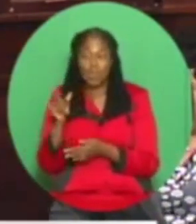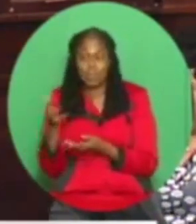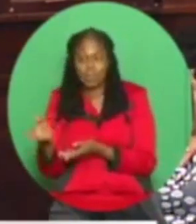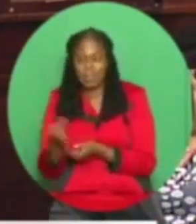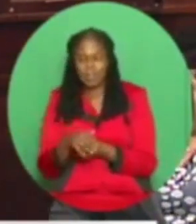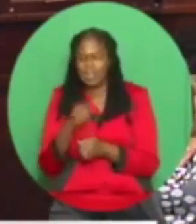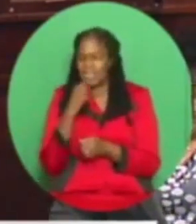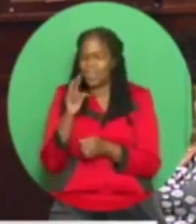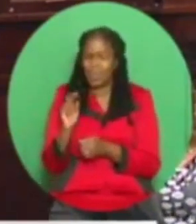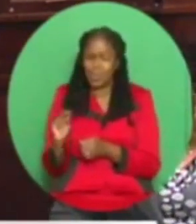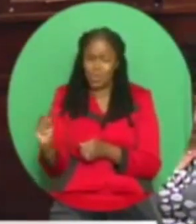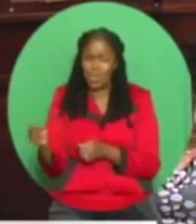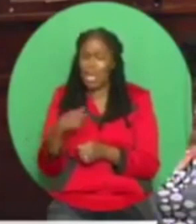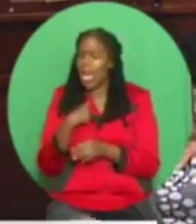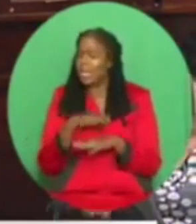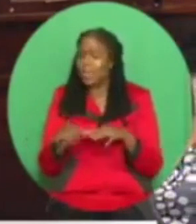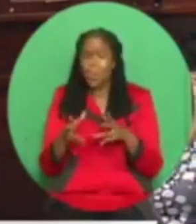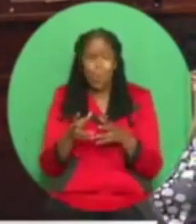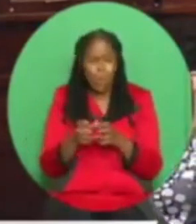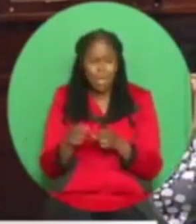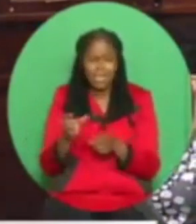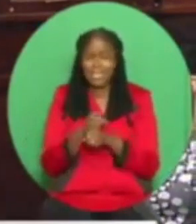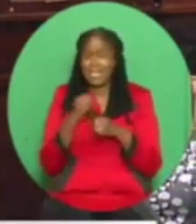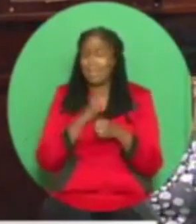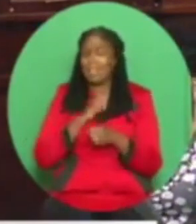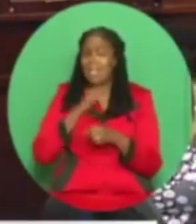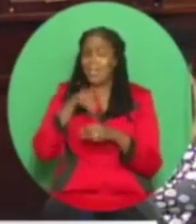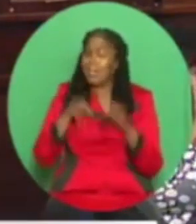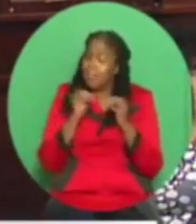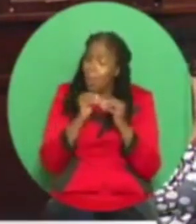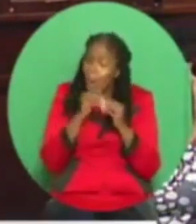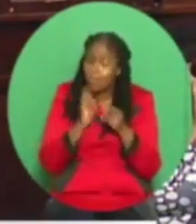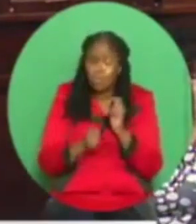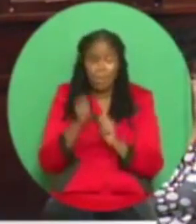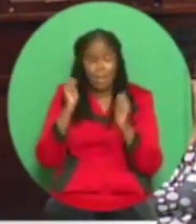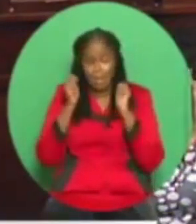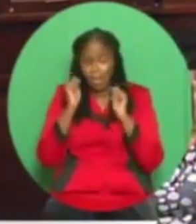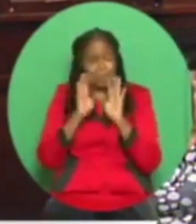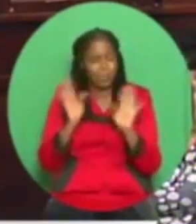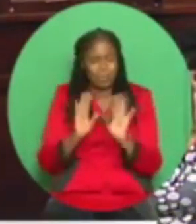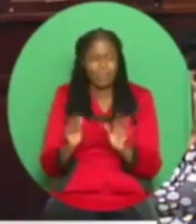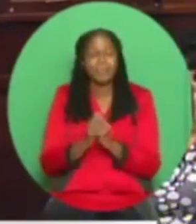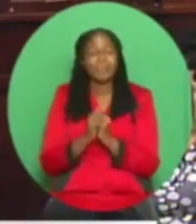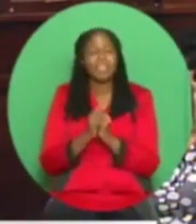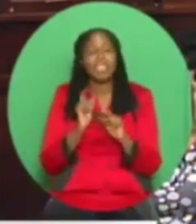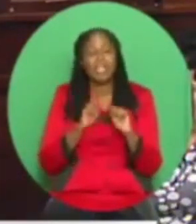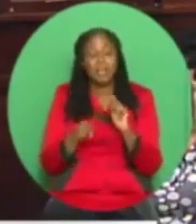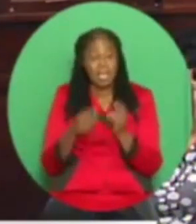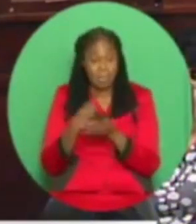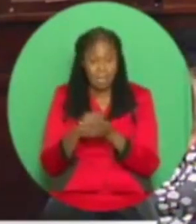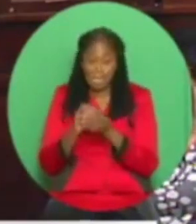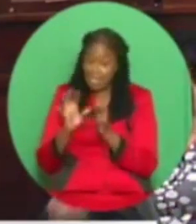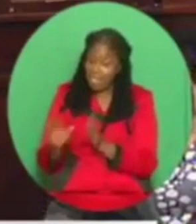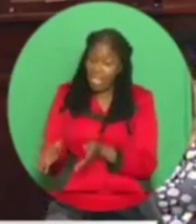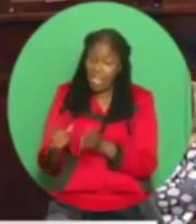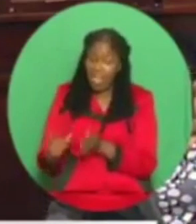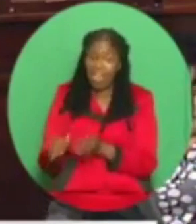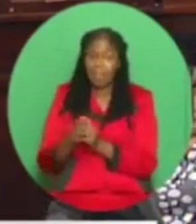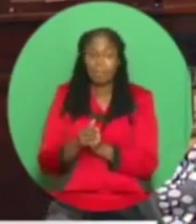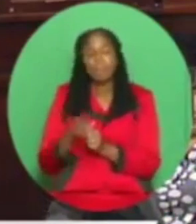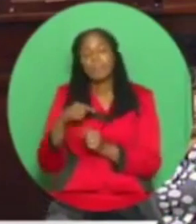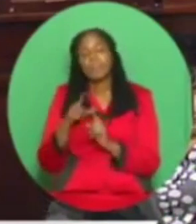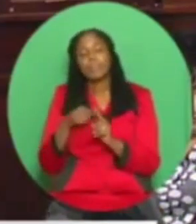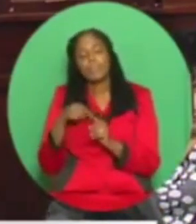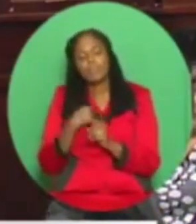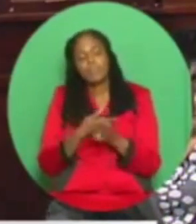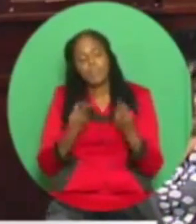get myself in more trouble. But the wire transfer is still there. And right through the year, Madam Speaker, when we tried through different means that